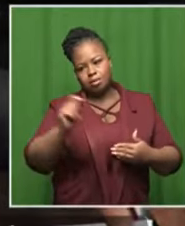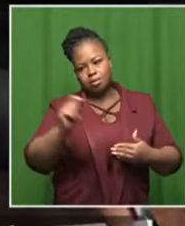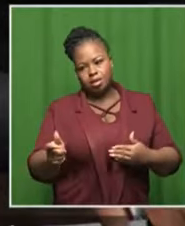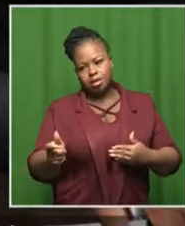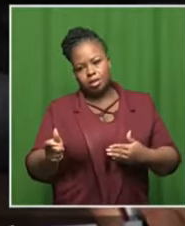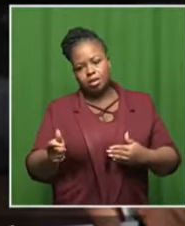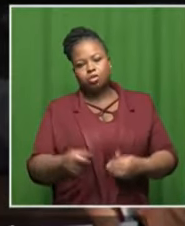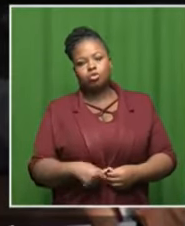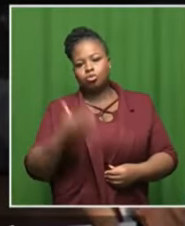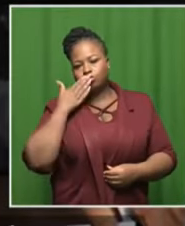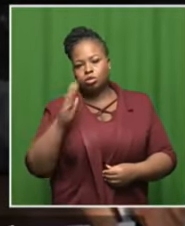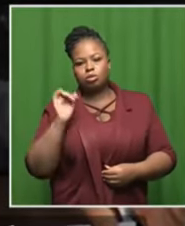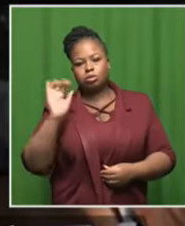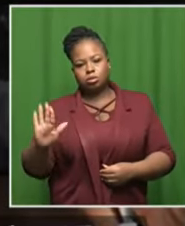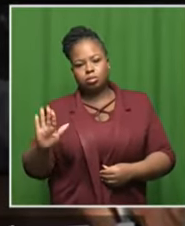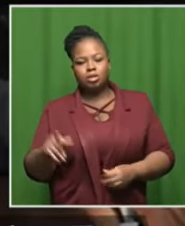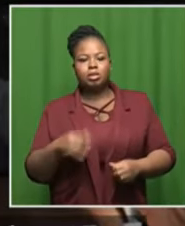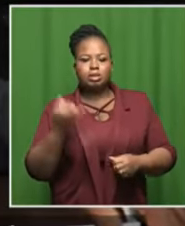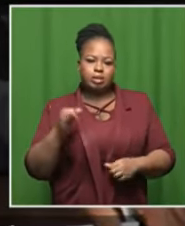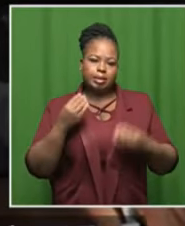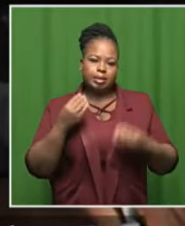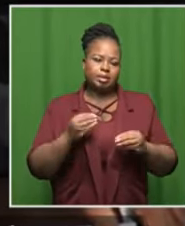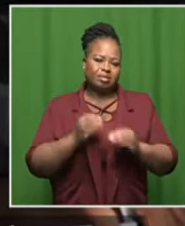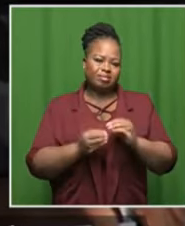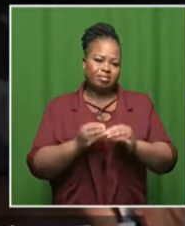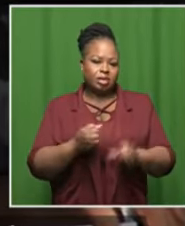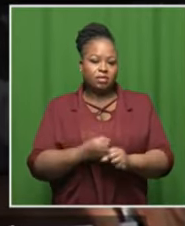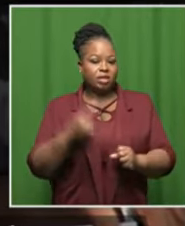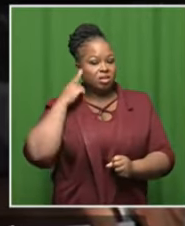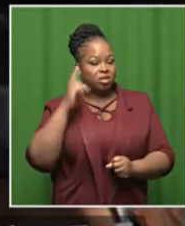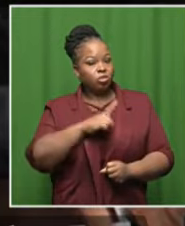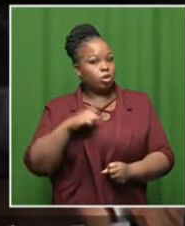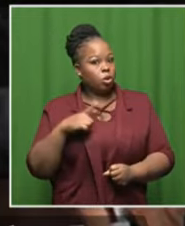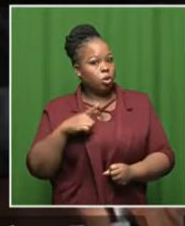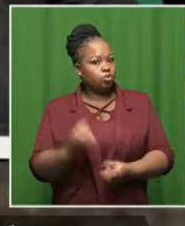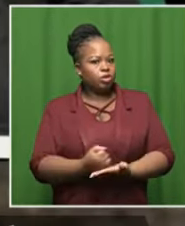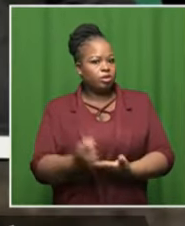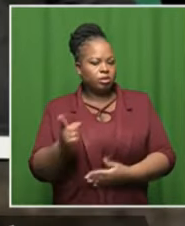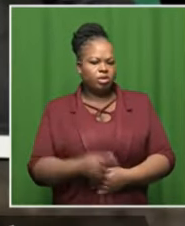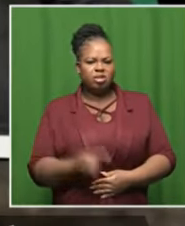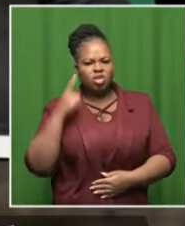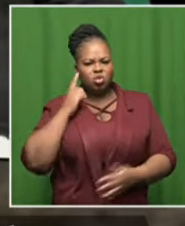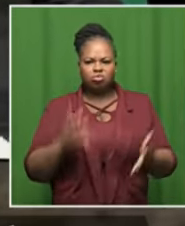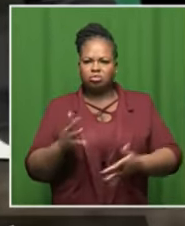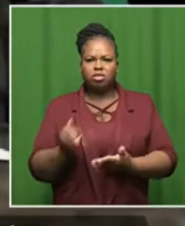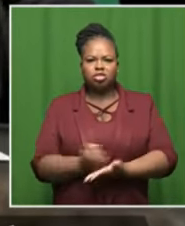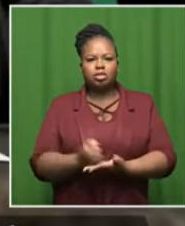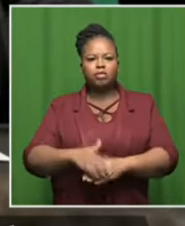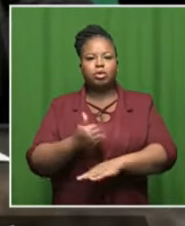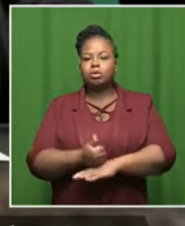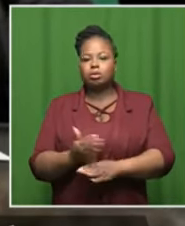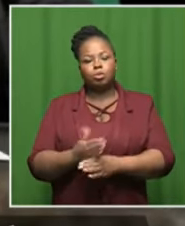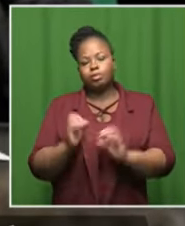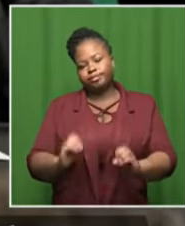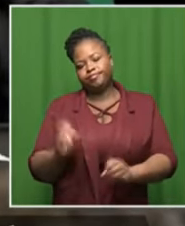my salary to a charity while they are busy with it i don't think it will take so long to register i thought you just walk in you raise the foundation it doesn't work